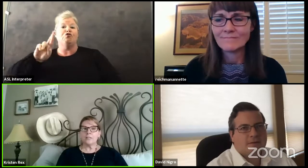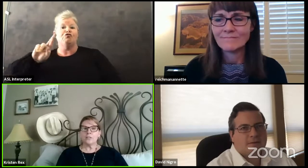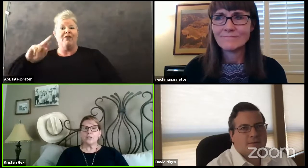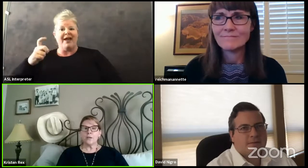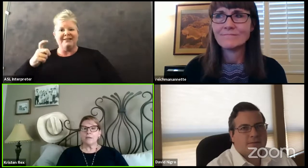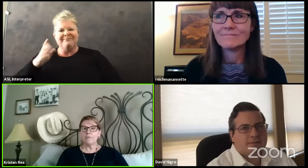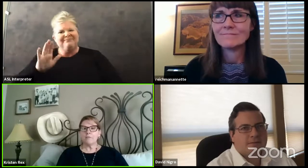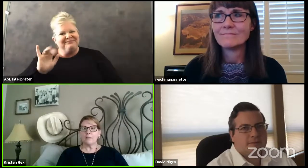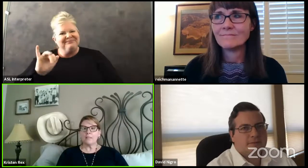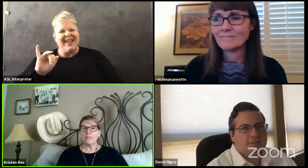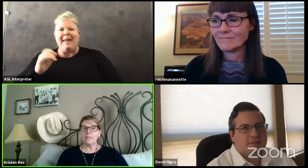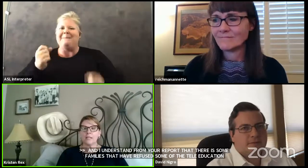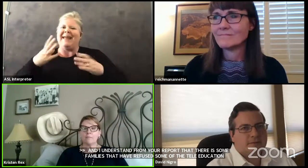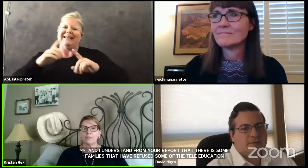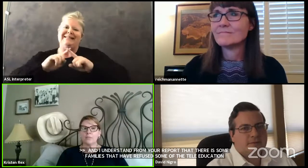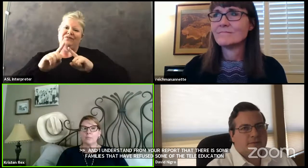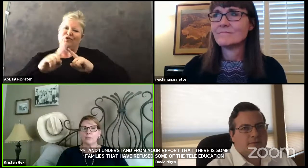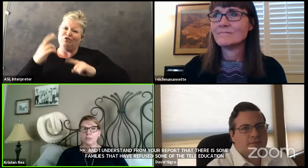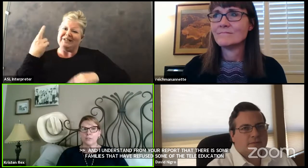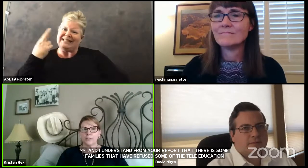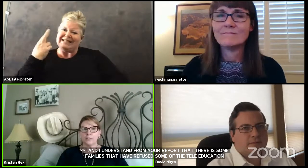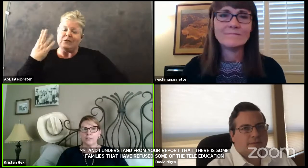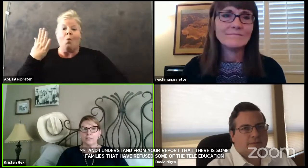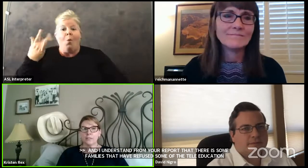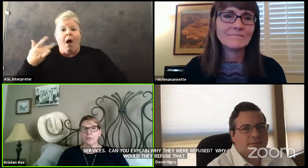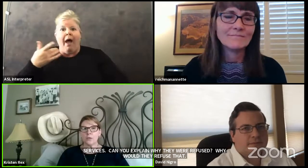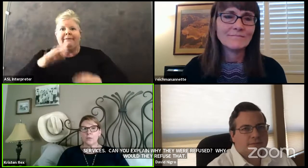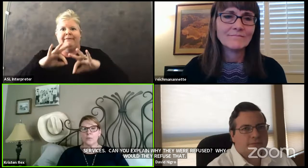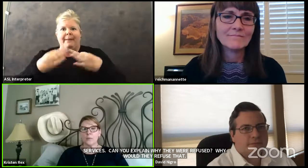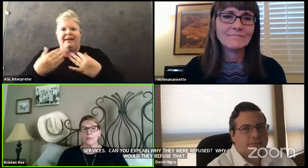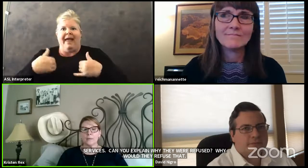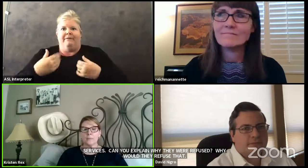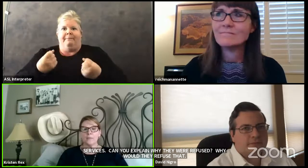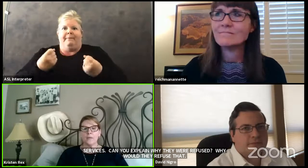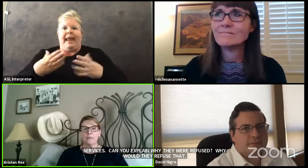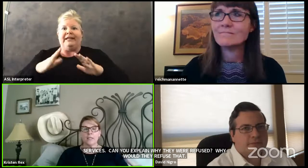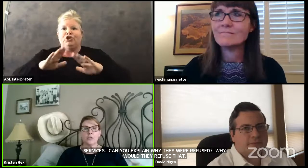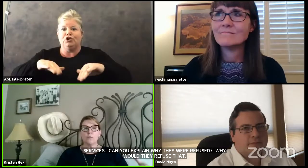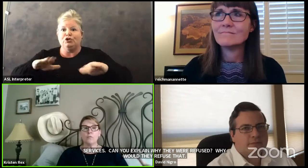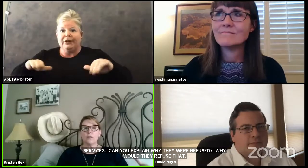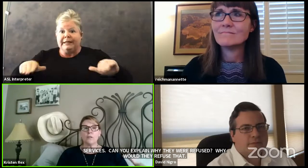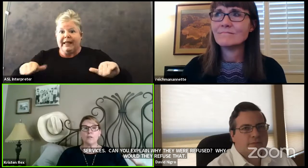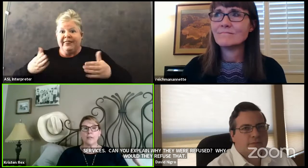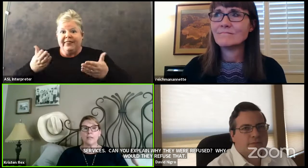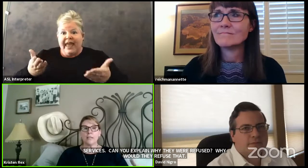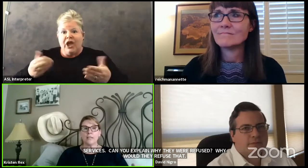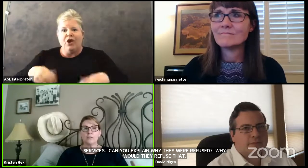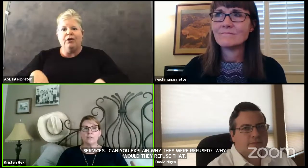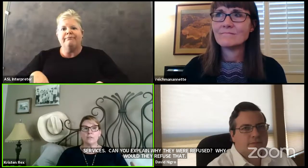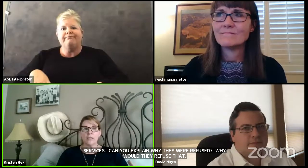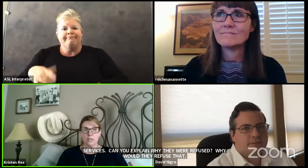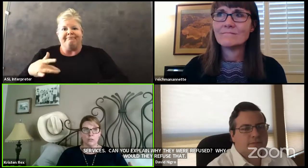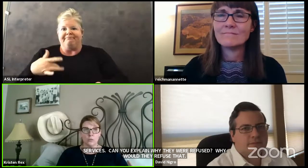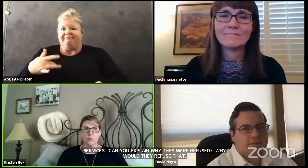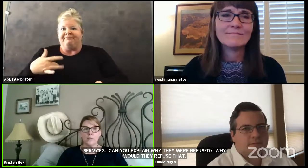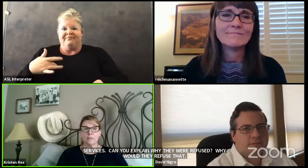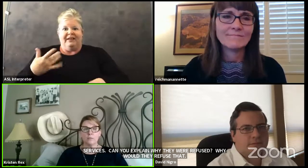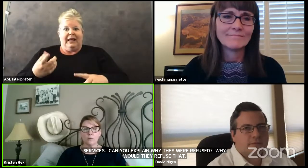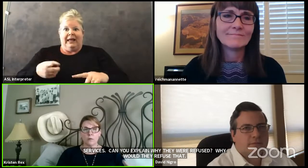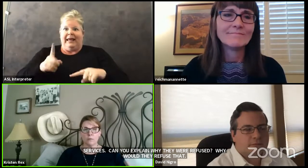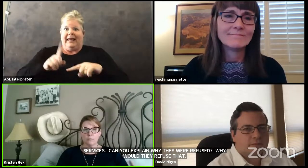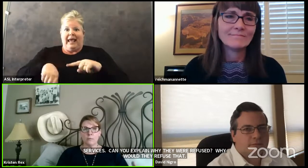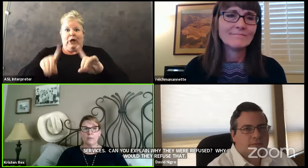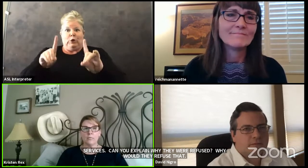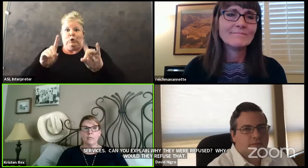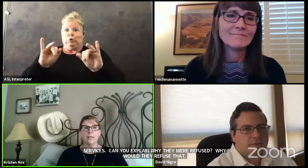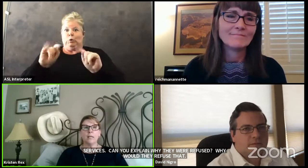a lot of reasons you have families that have multiple children. And so, um, they don't feel that they can, they can do it